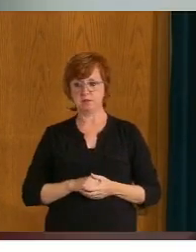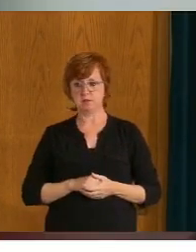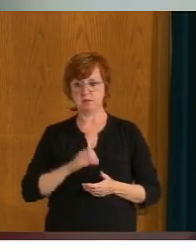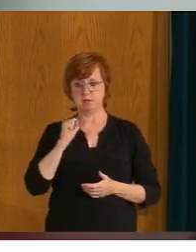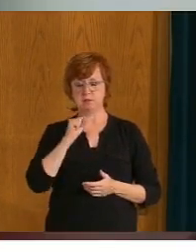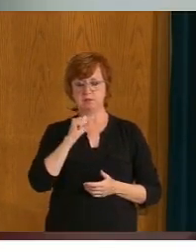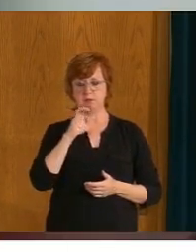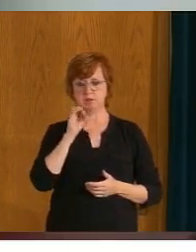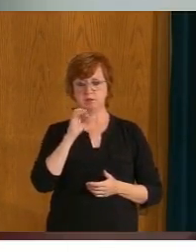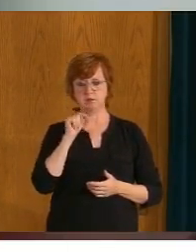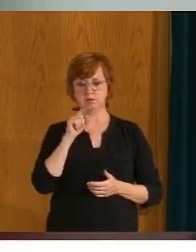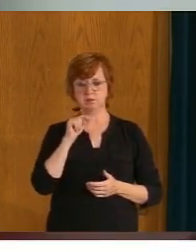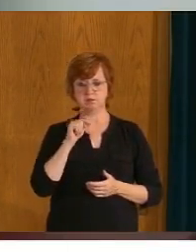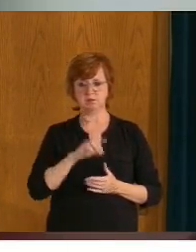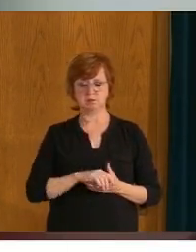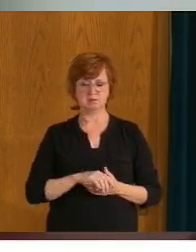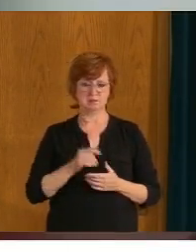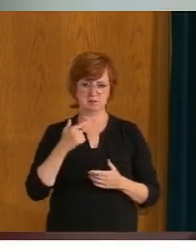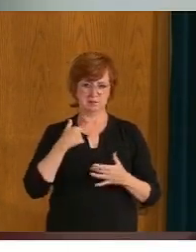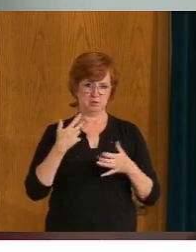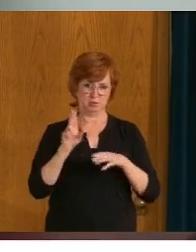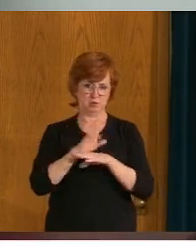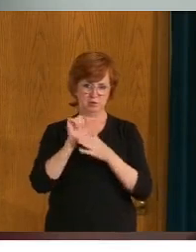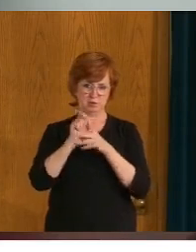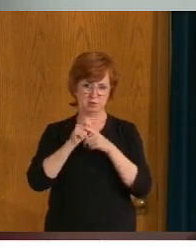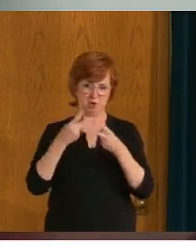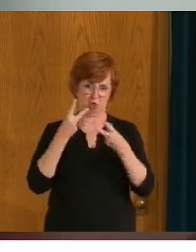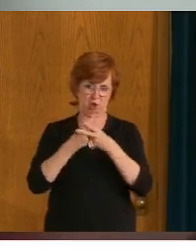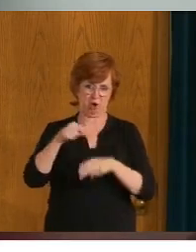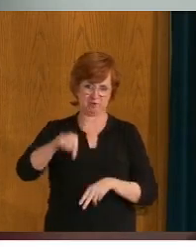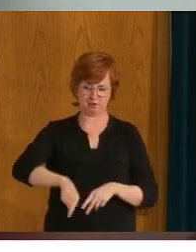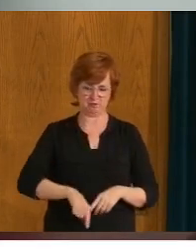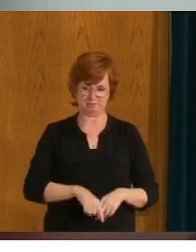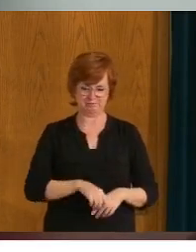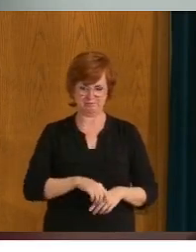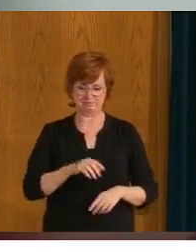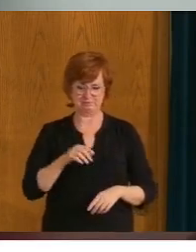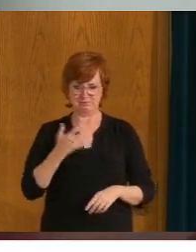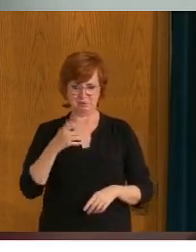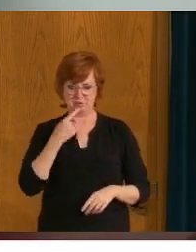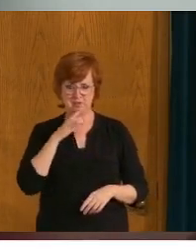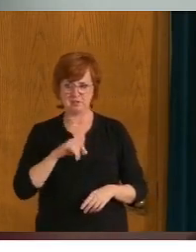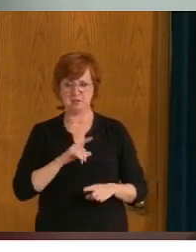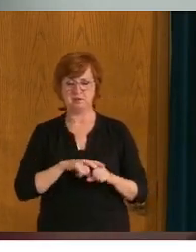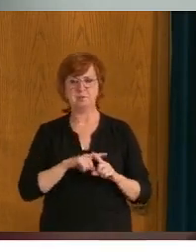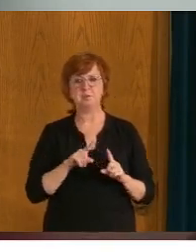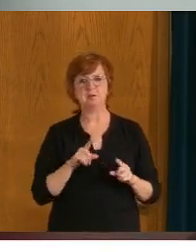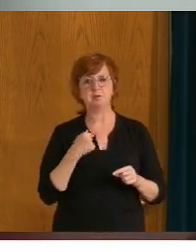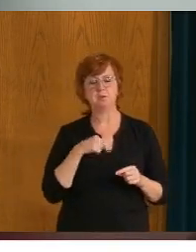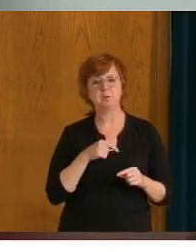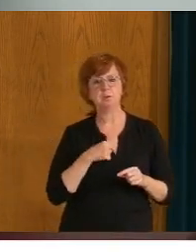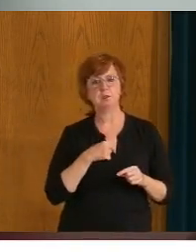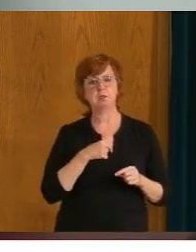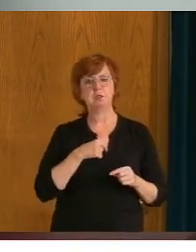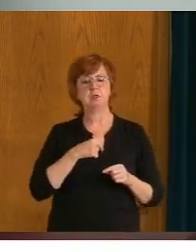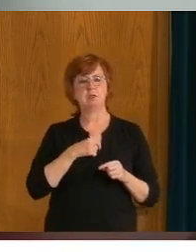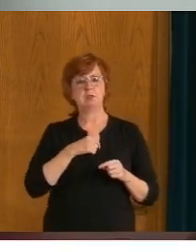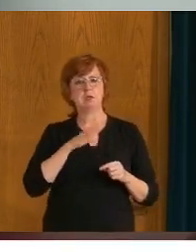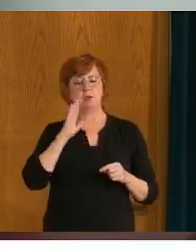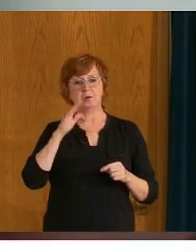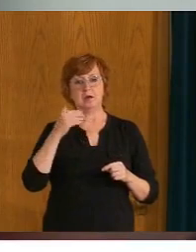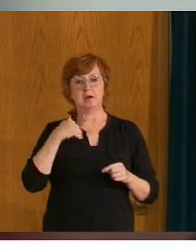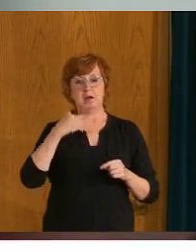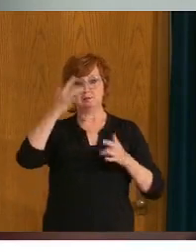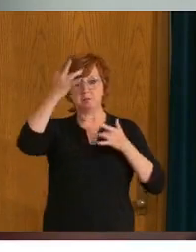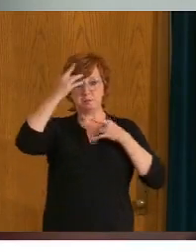So without using the term lockdown, because I, I think Dr. Shahab has already addressed this as we move into the endemic and learn to live with COVID,